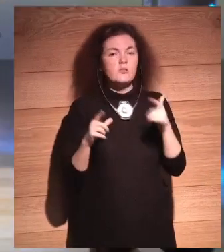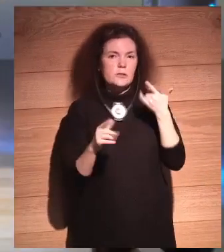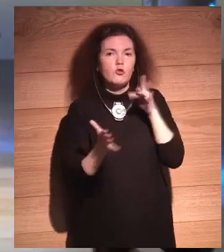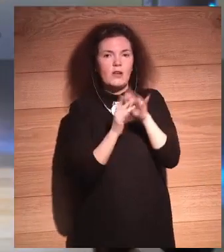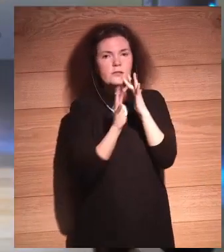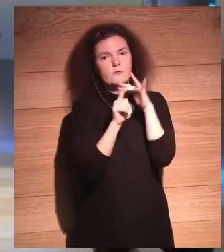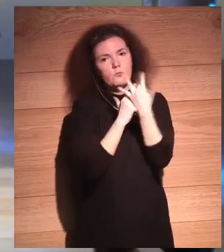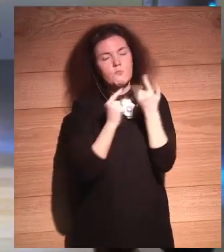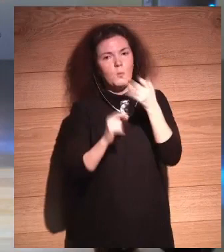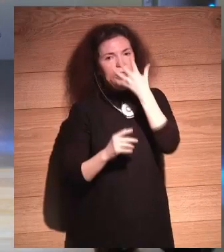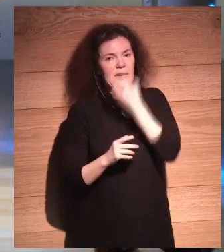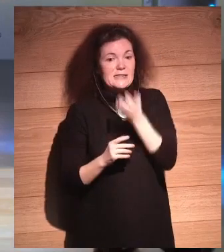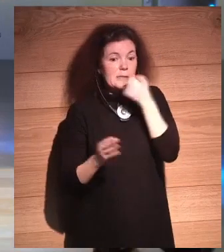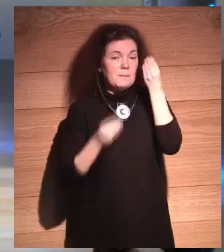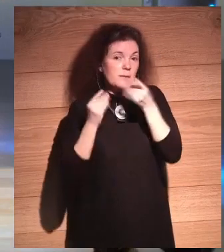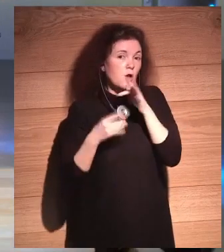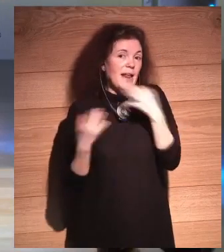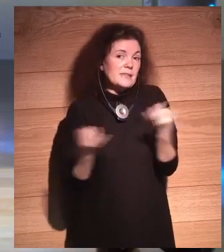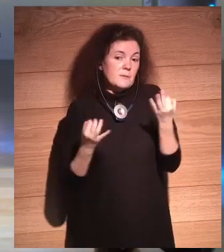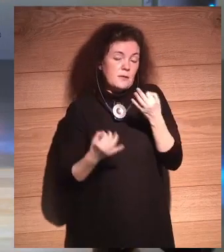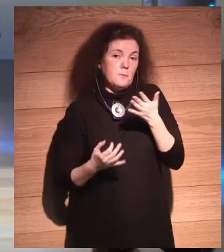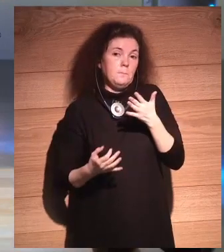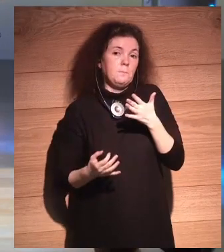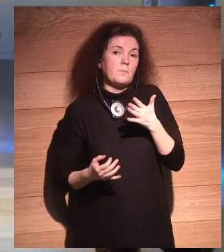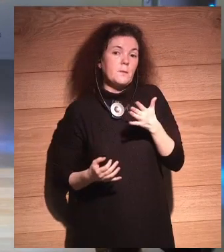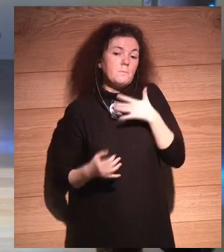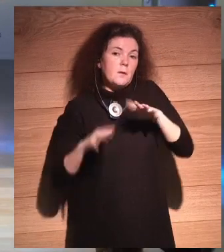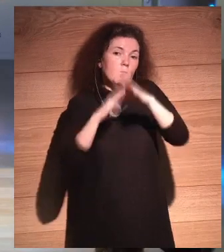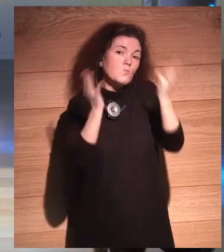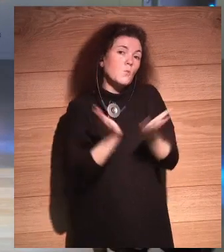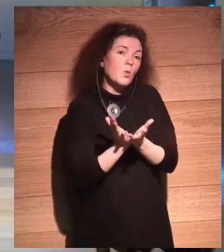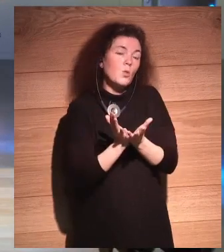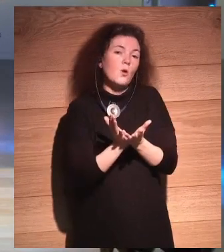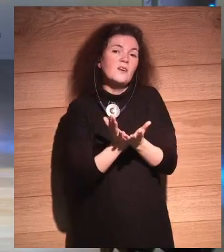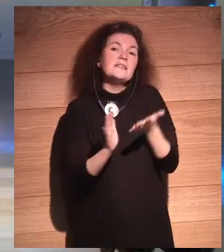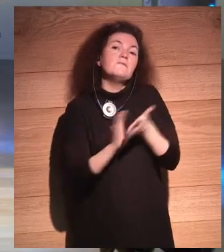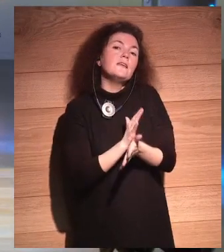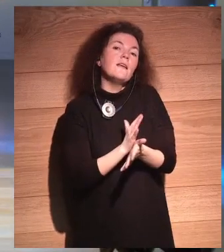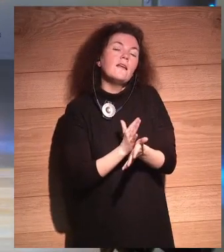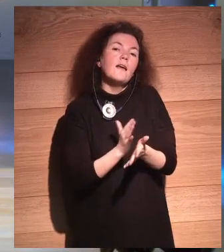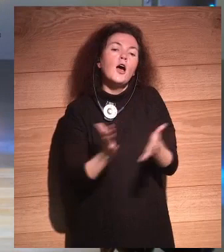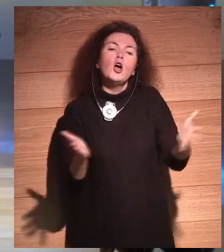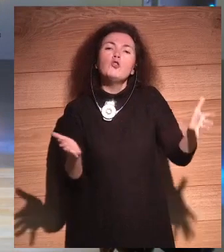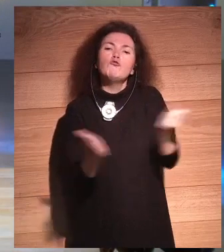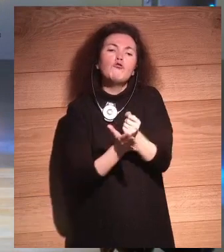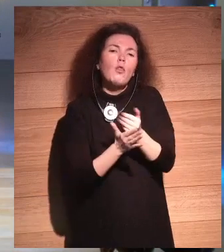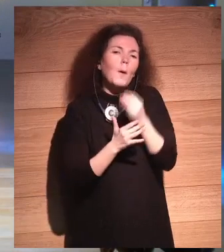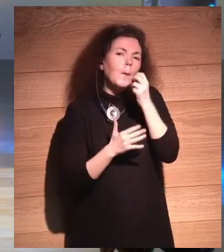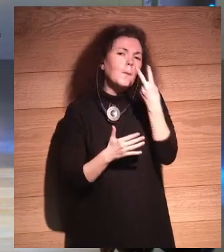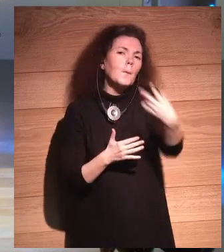you think about really what's happening here in our world is that it's going to change more in the next 20 years than the previous 300 years.